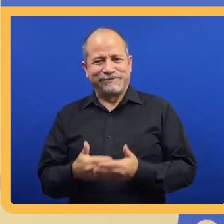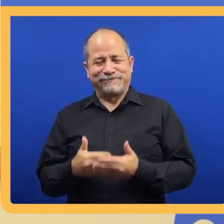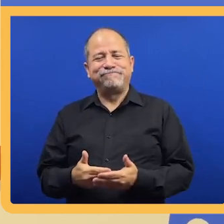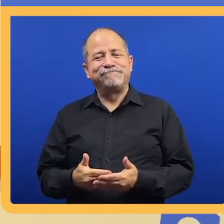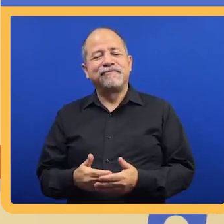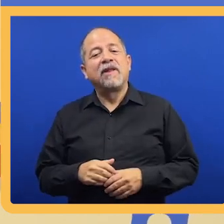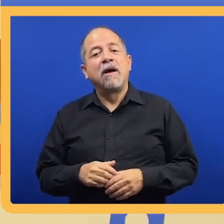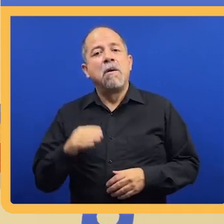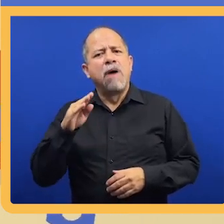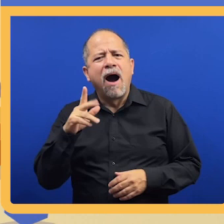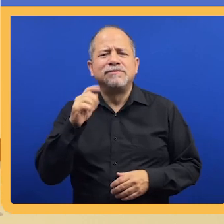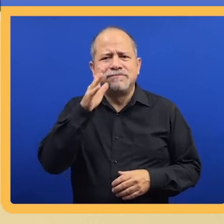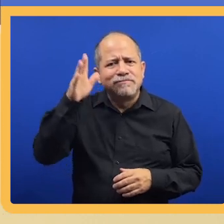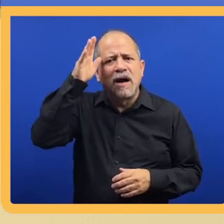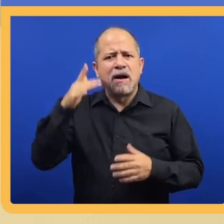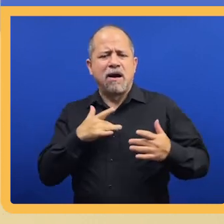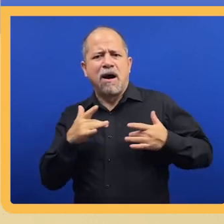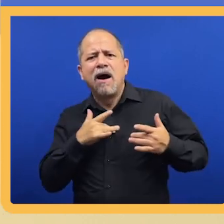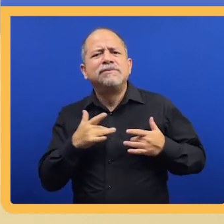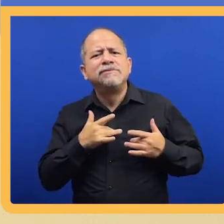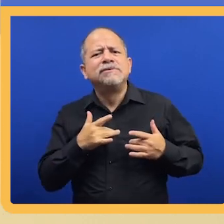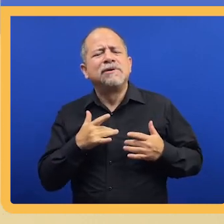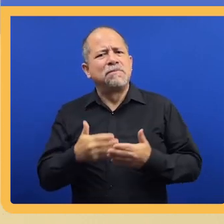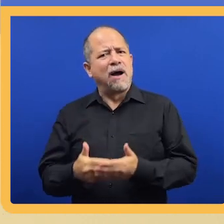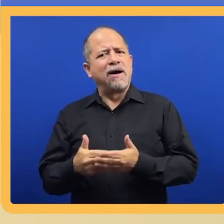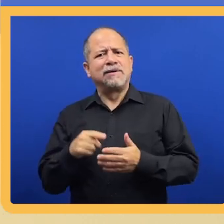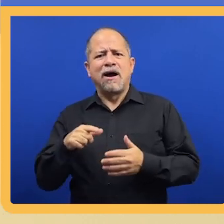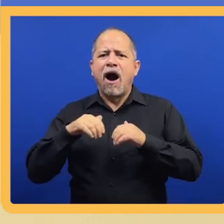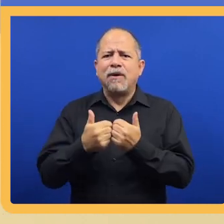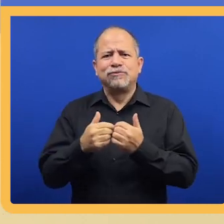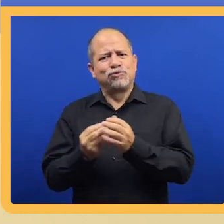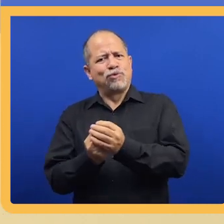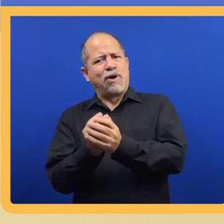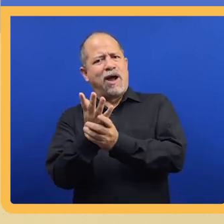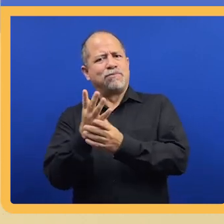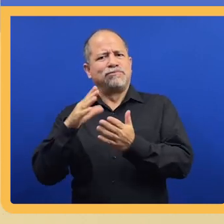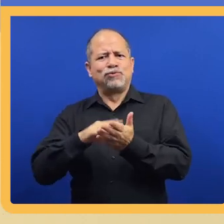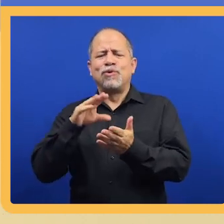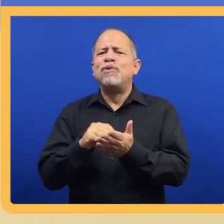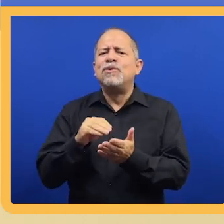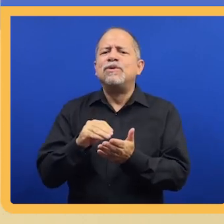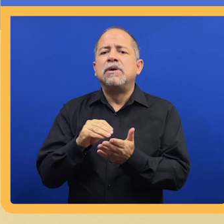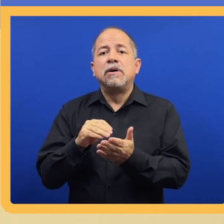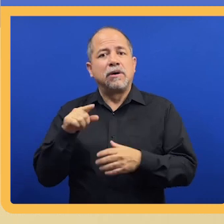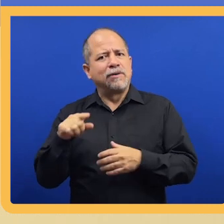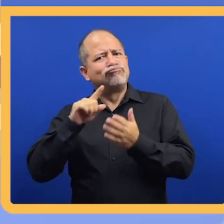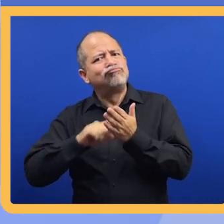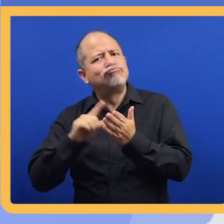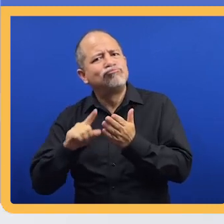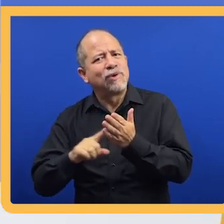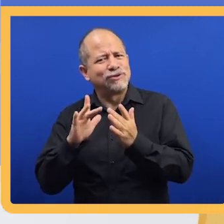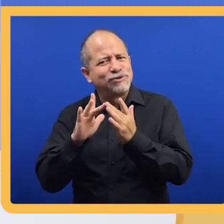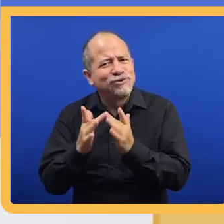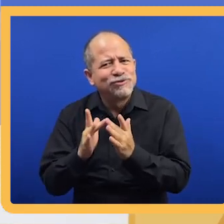Max is a happy baby. But Max's parents are concerned about how their baby is growing and